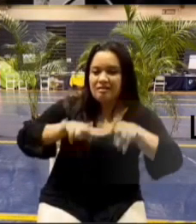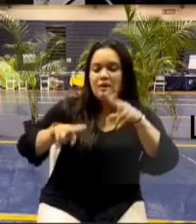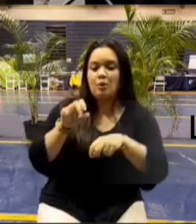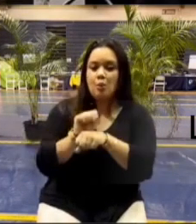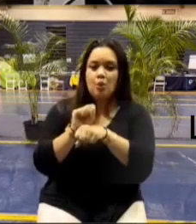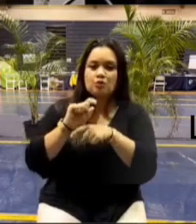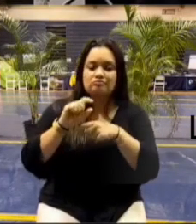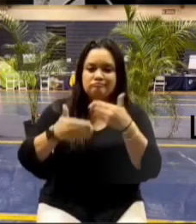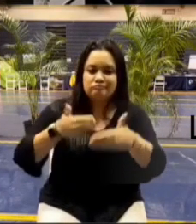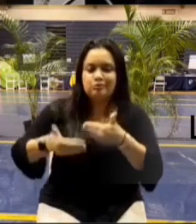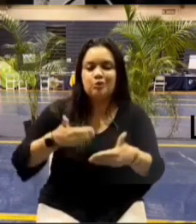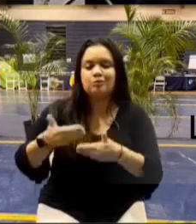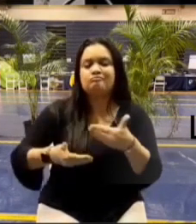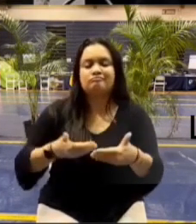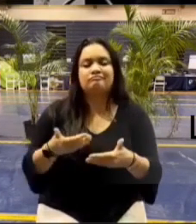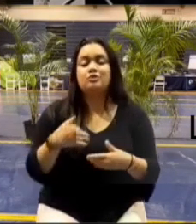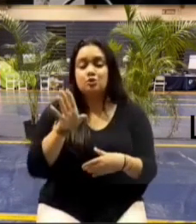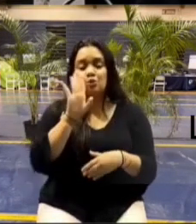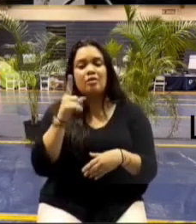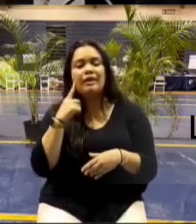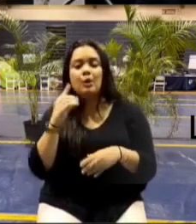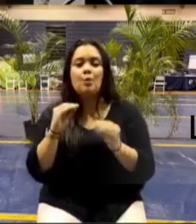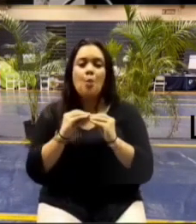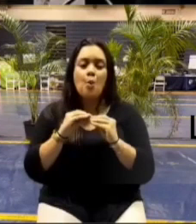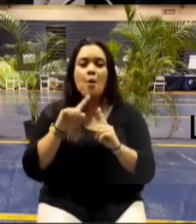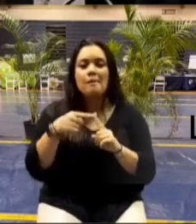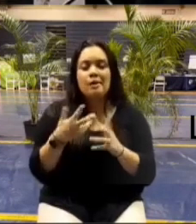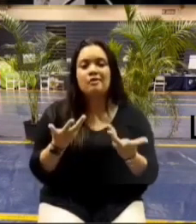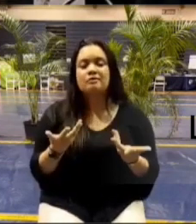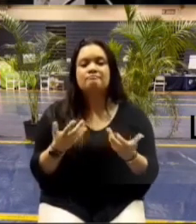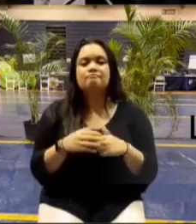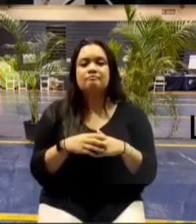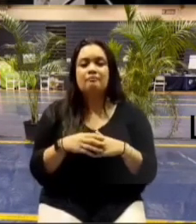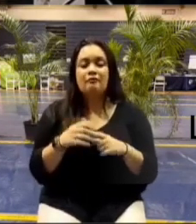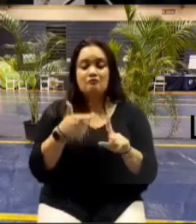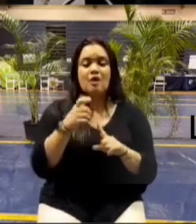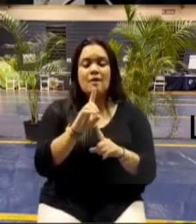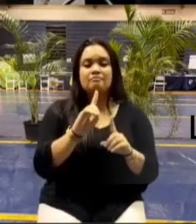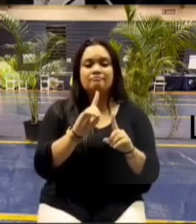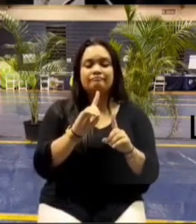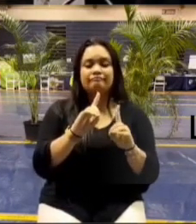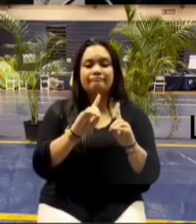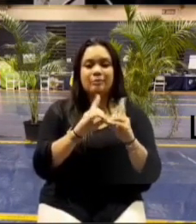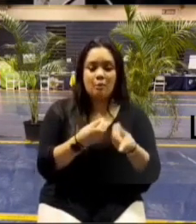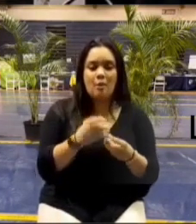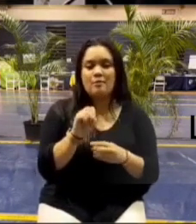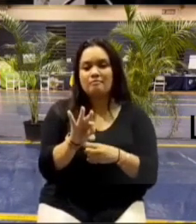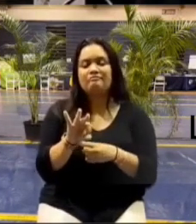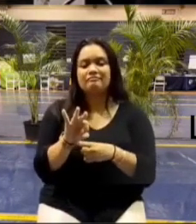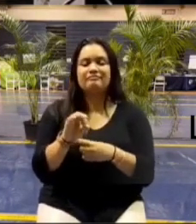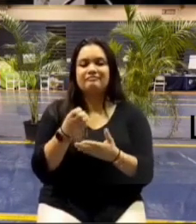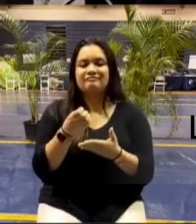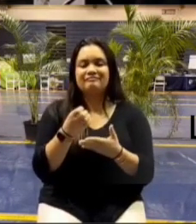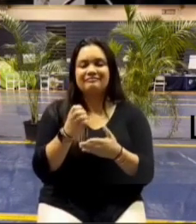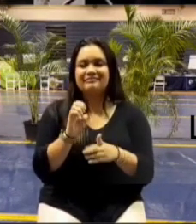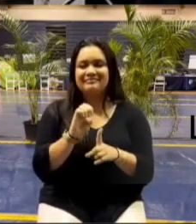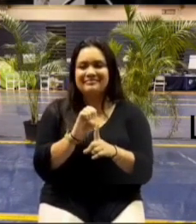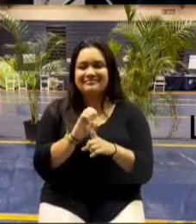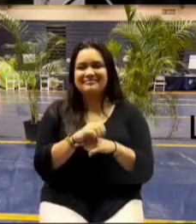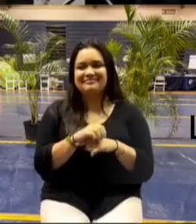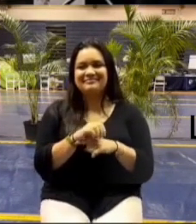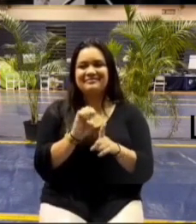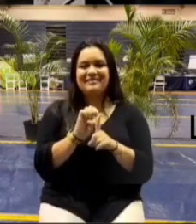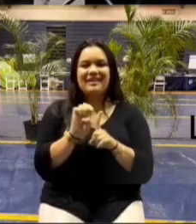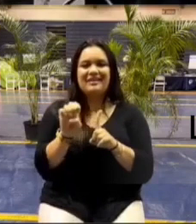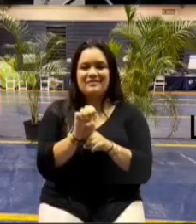the next steps so you'll hear more from uh department of environmental management uh in future meetings